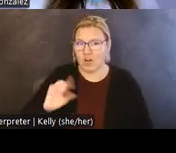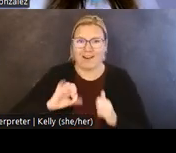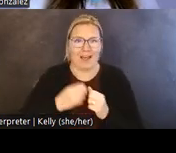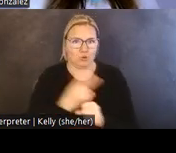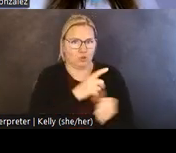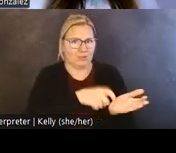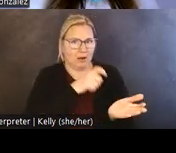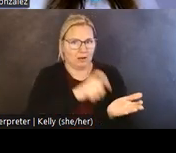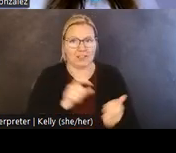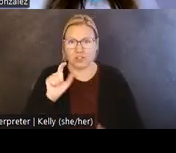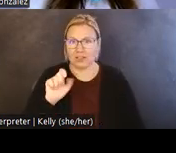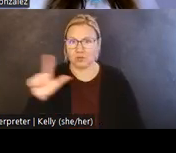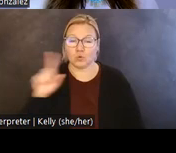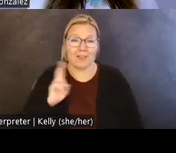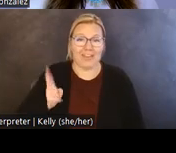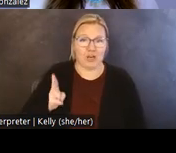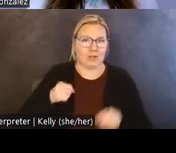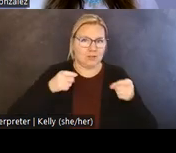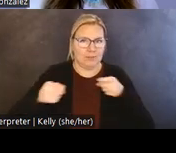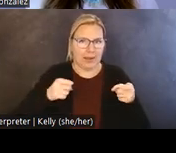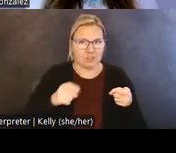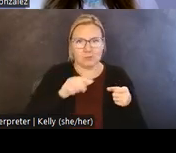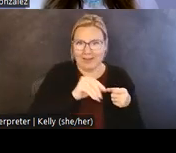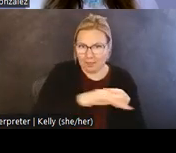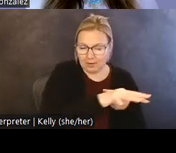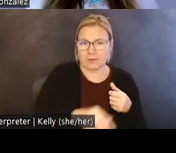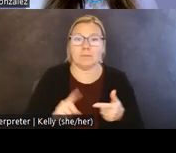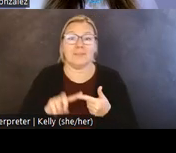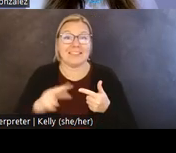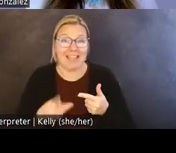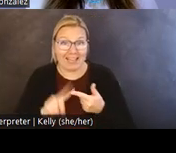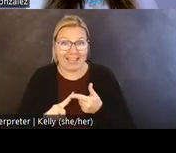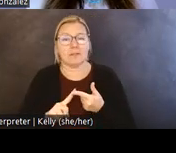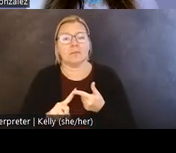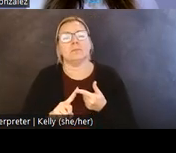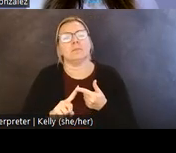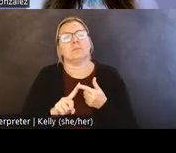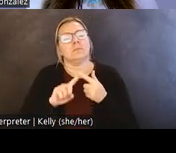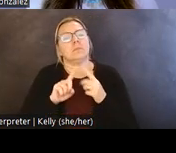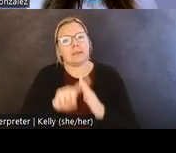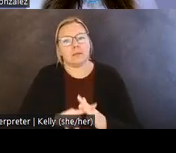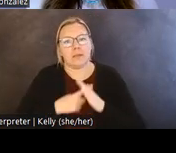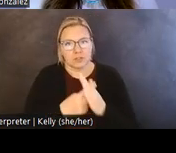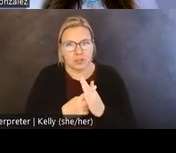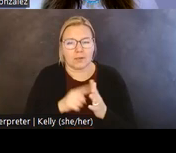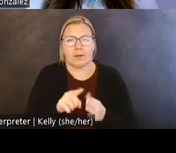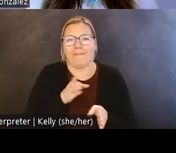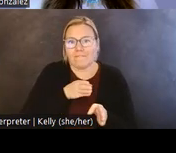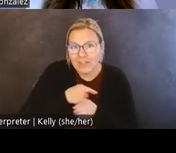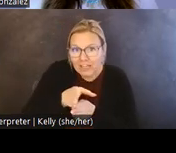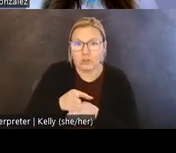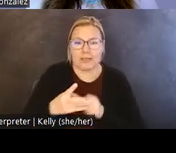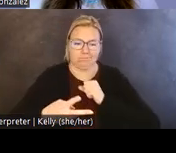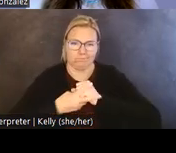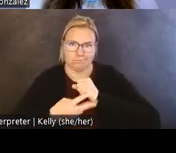as a tool of heritage management on the reservation. Second, the initiation of field archival and ethnographic research that